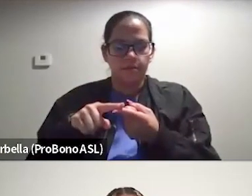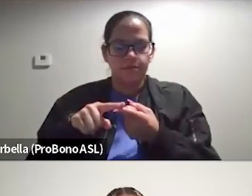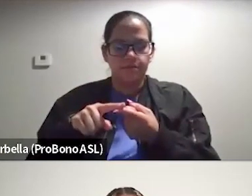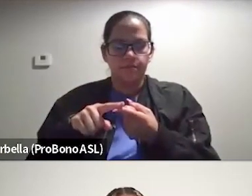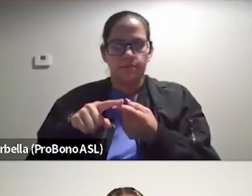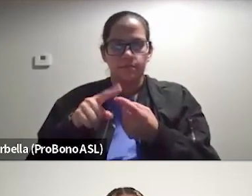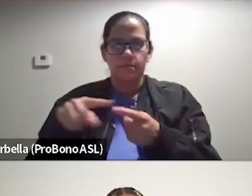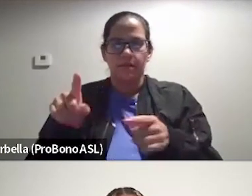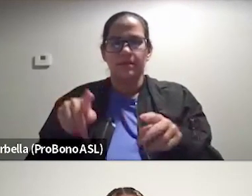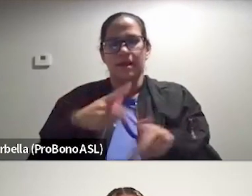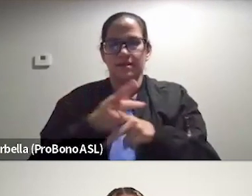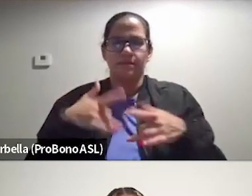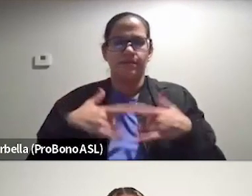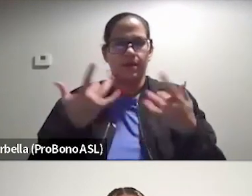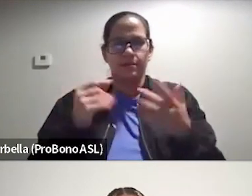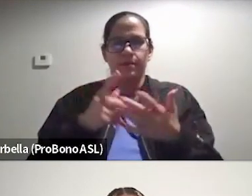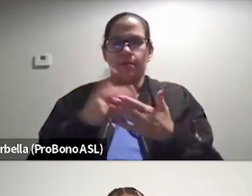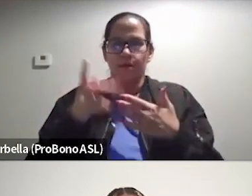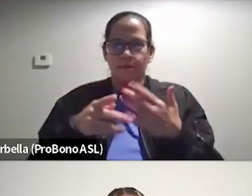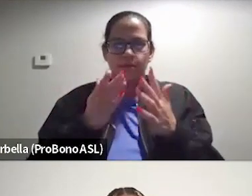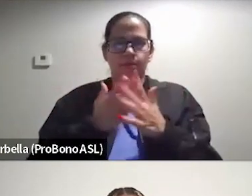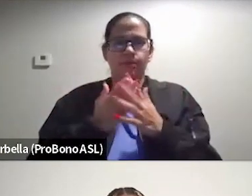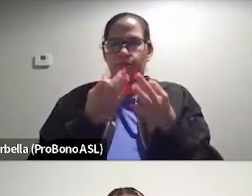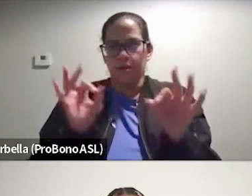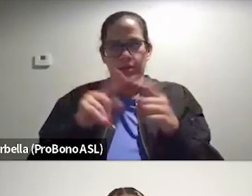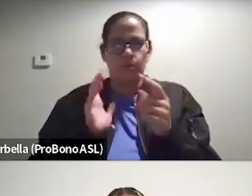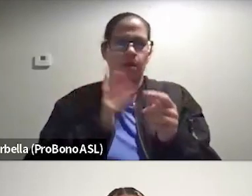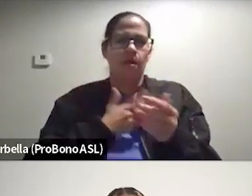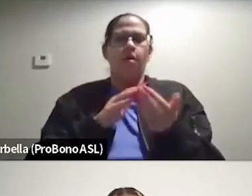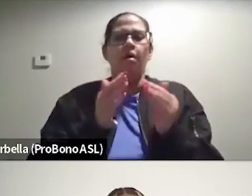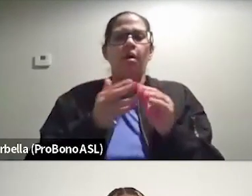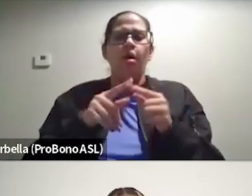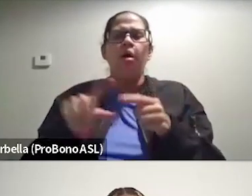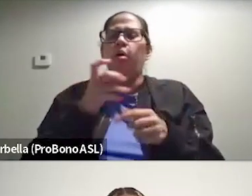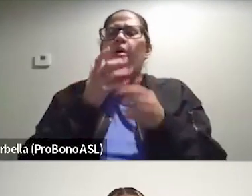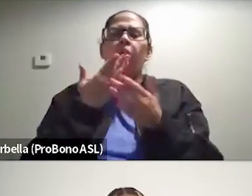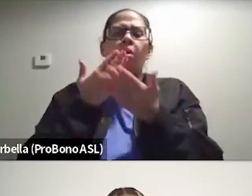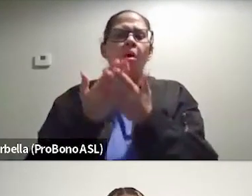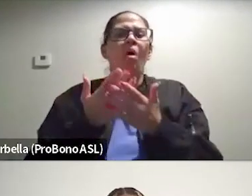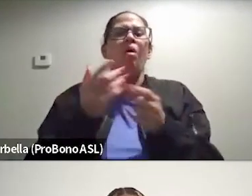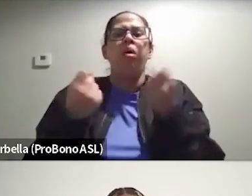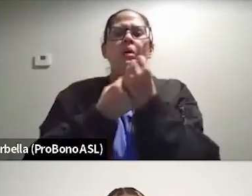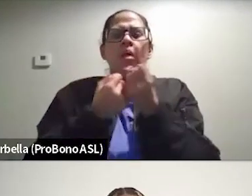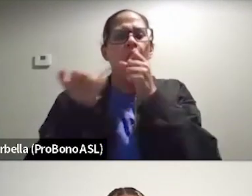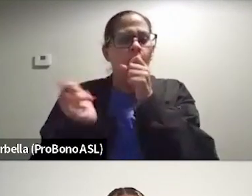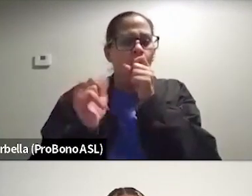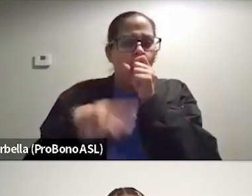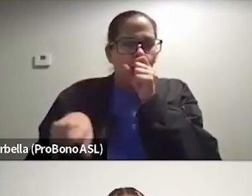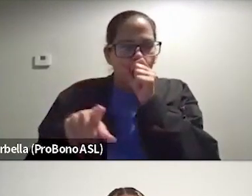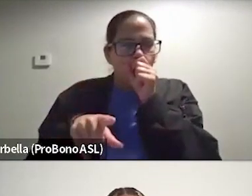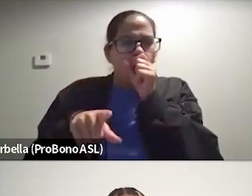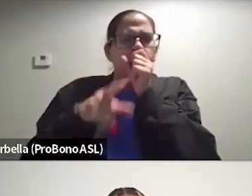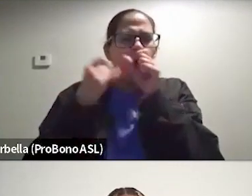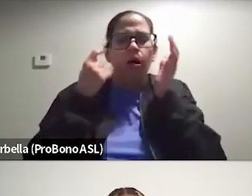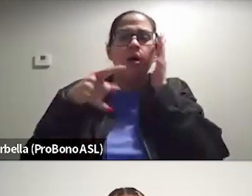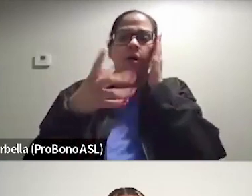events and this kind of programming free to our community through the generous support of people just like you. If you would like to